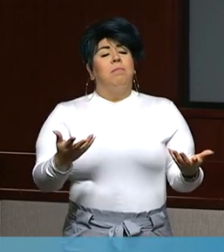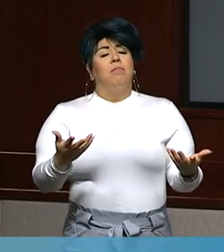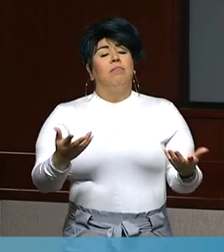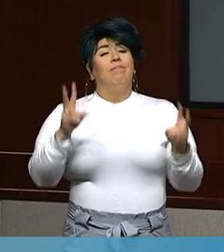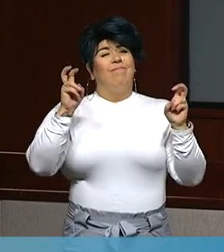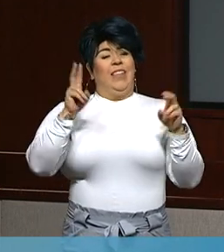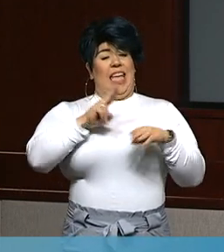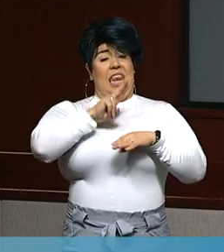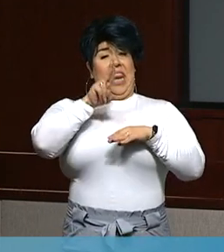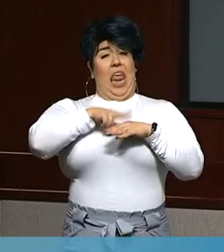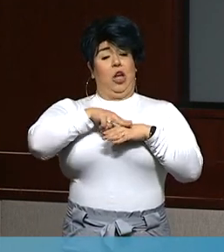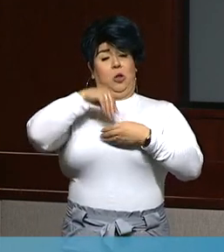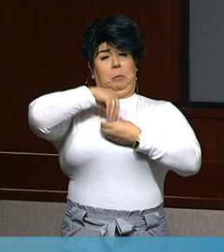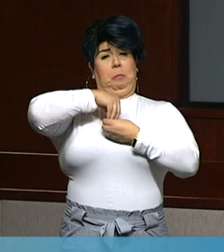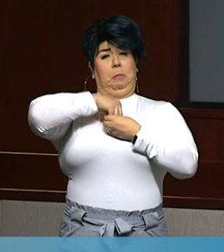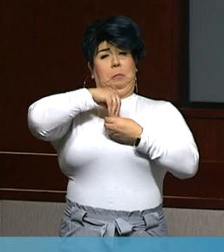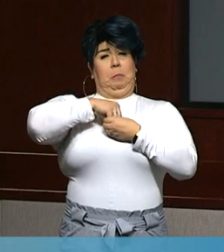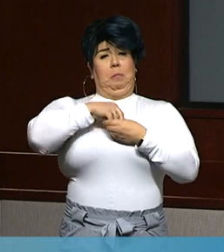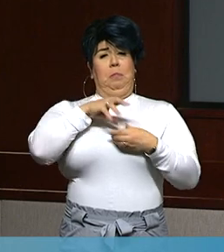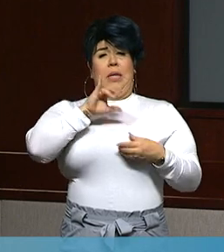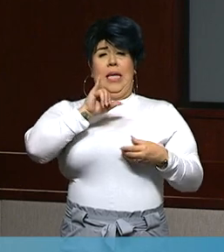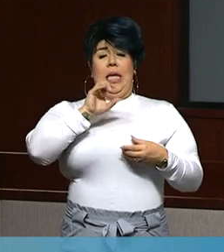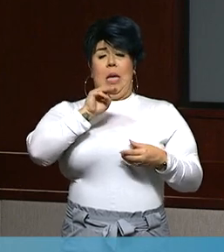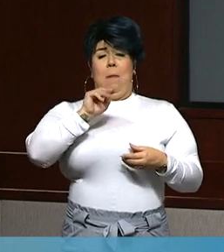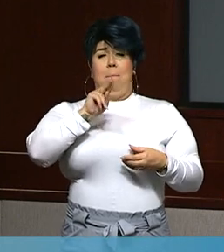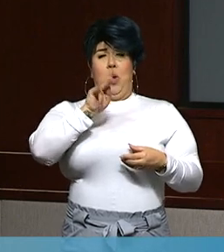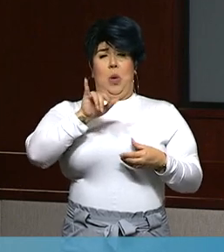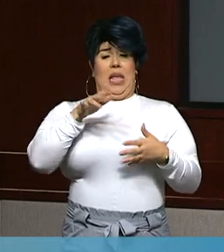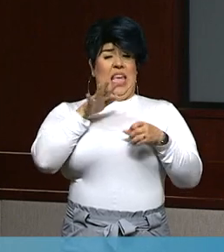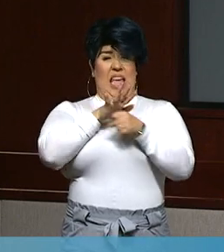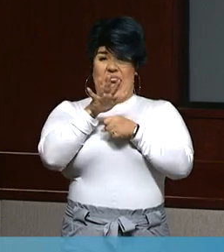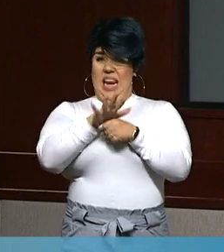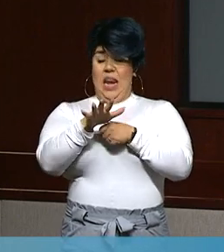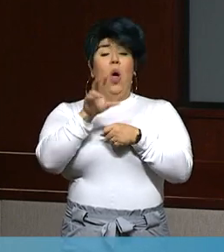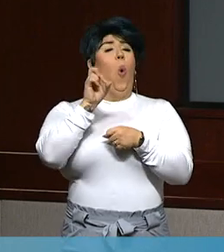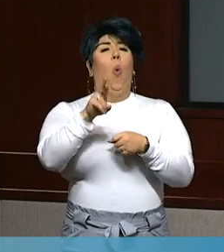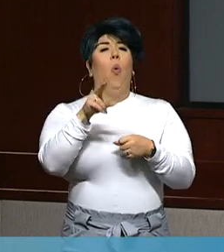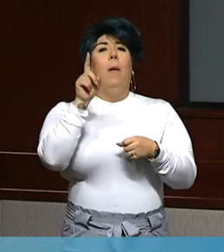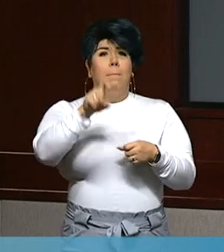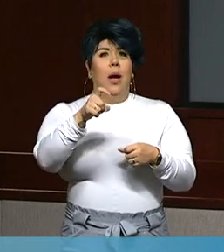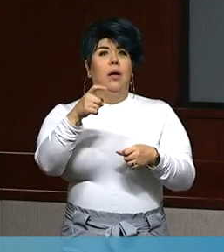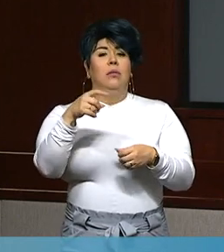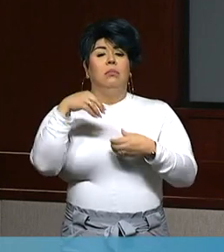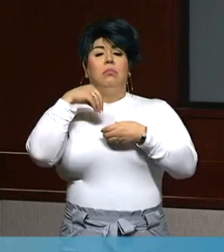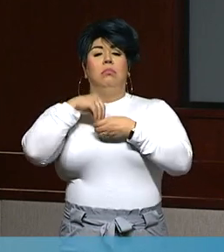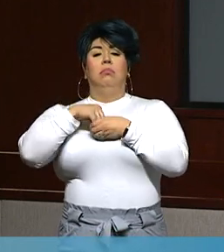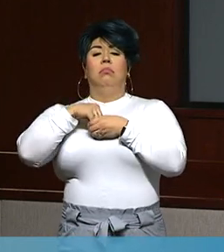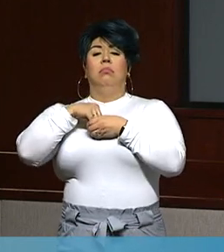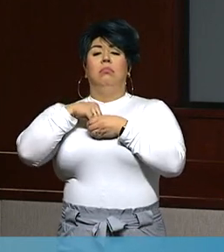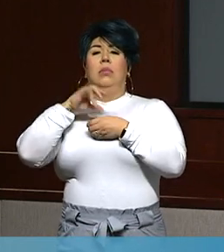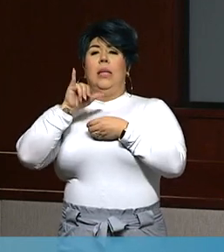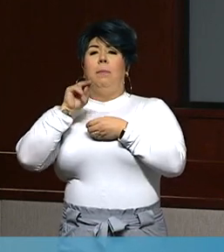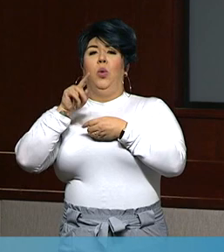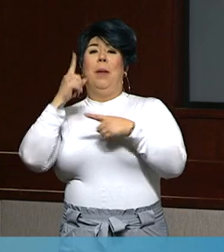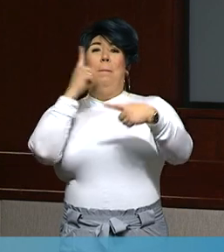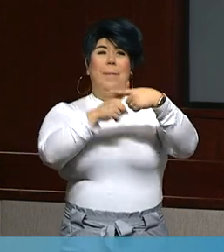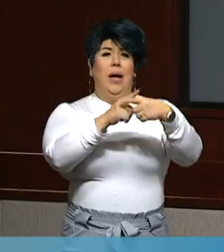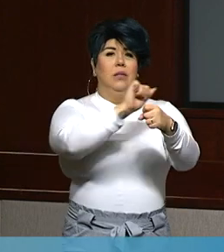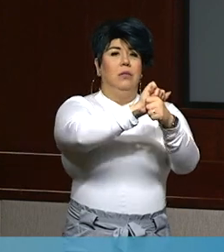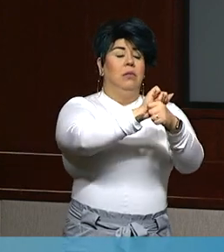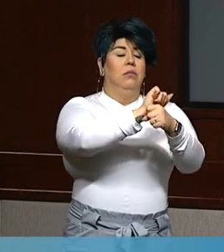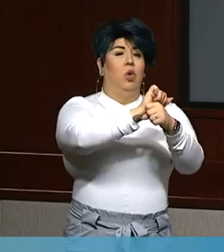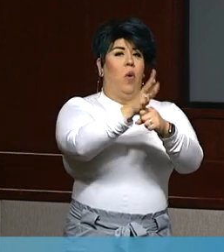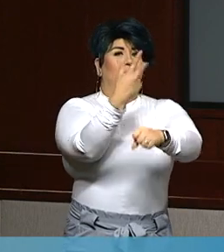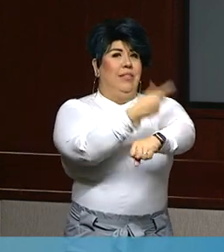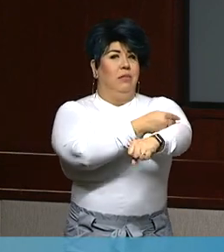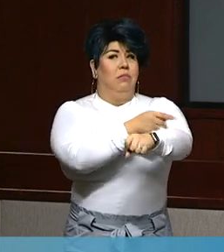they need to get vaccinated? Or how much of a priority will those people be who have had the virus and who are possibly a healthcare worker? Is